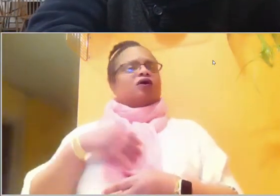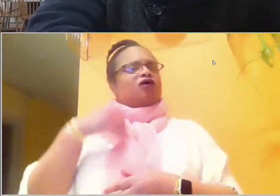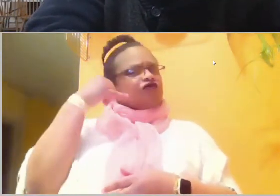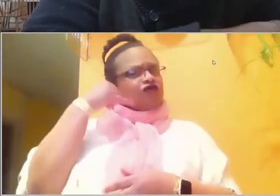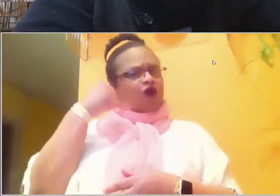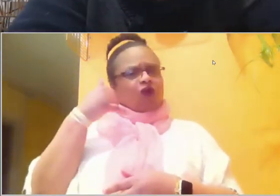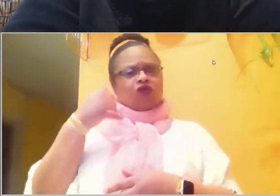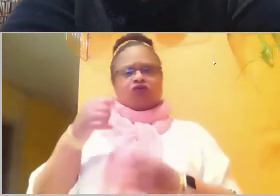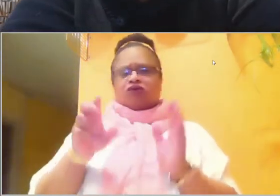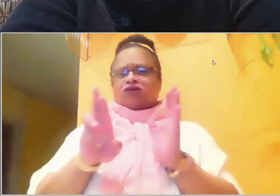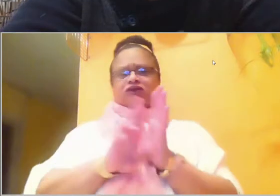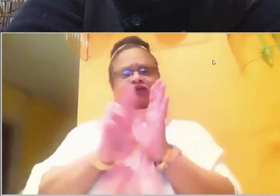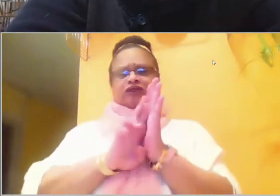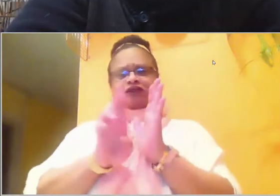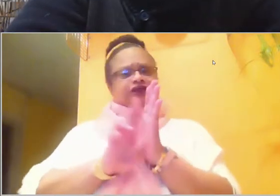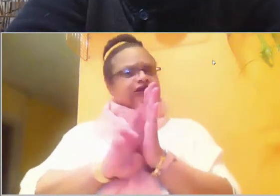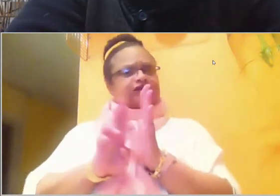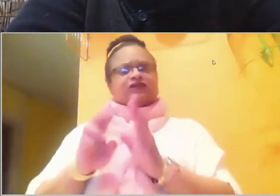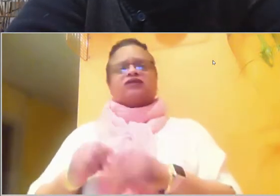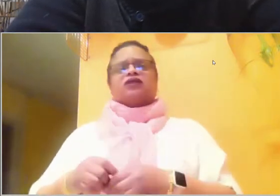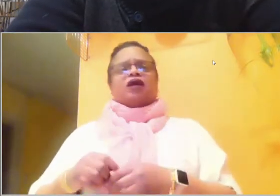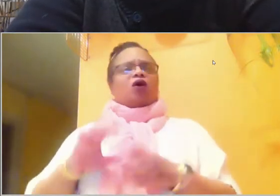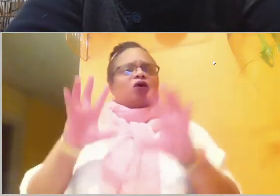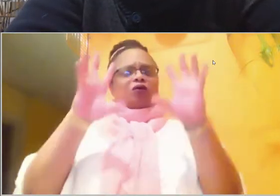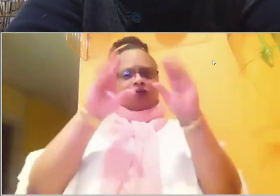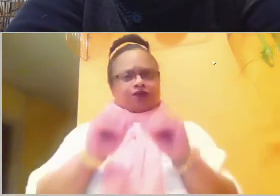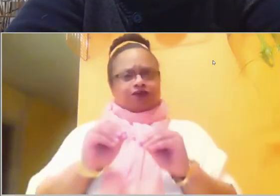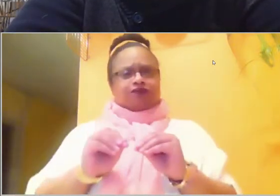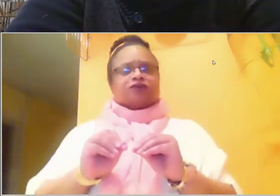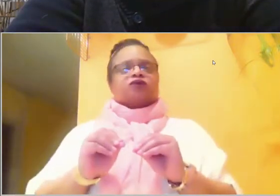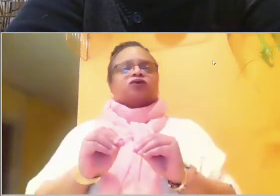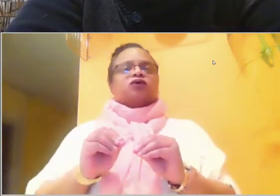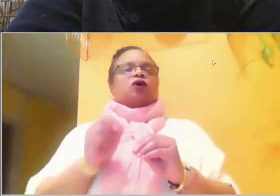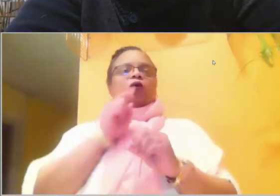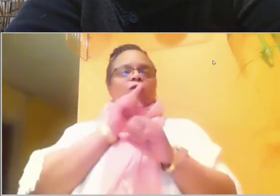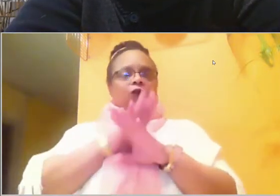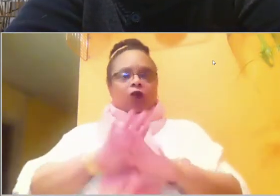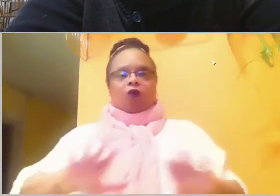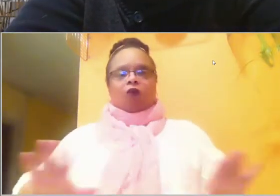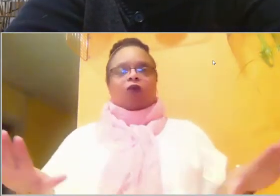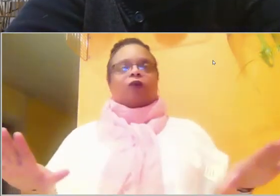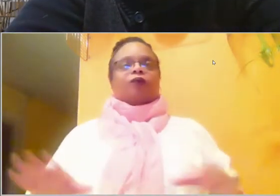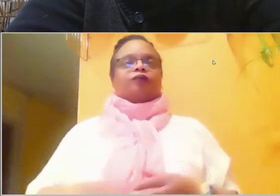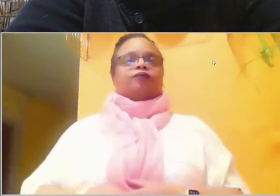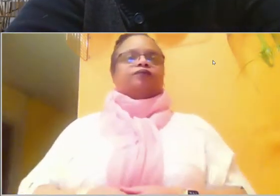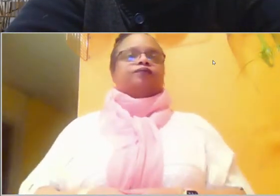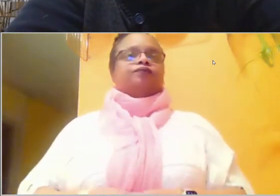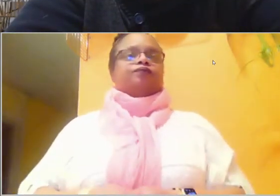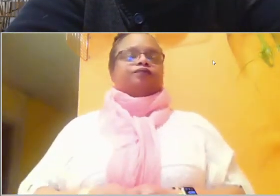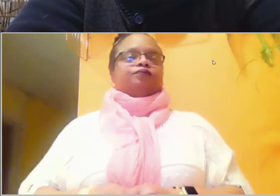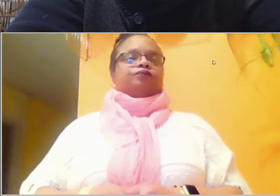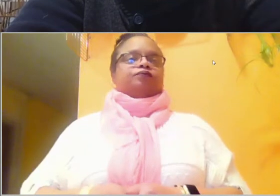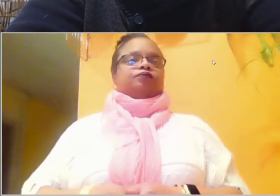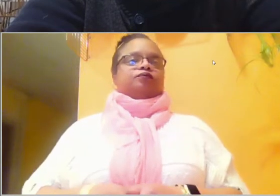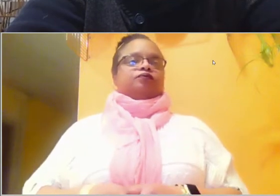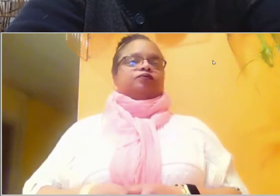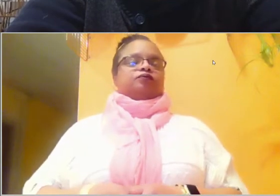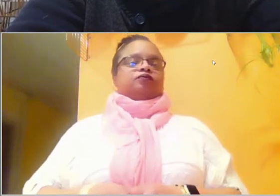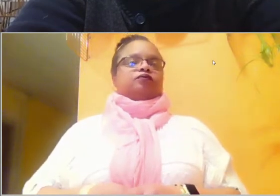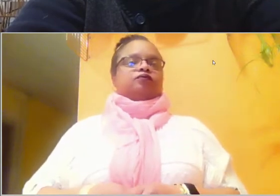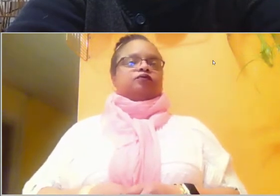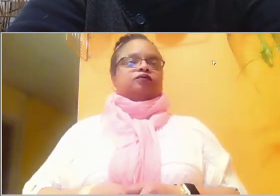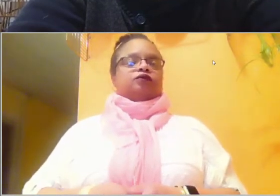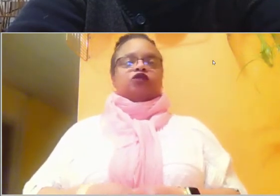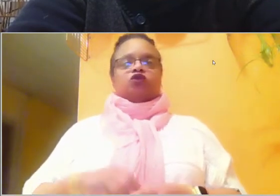your cell phone, a TV, anything in the background or radio that might distract or disrupt you from